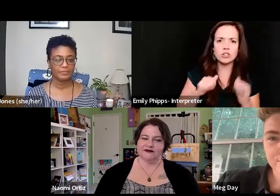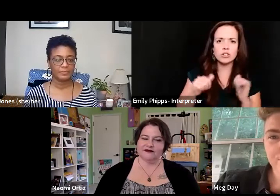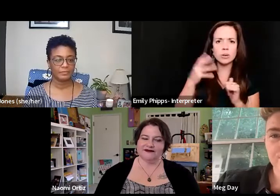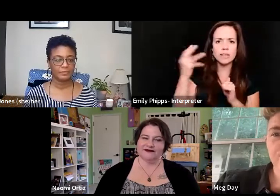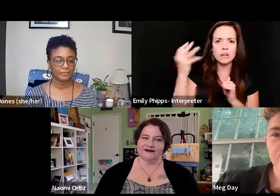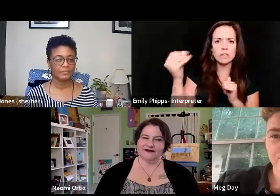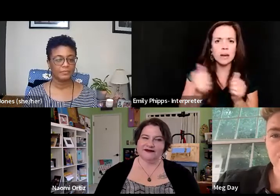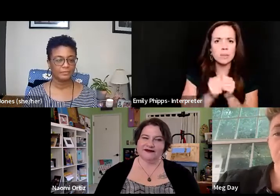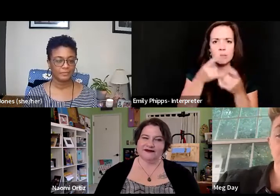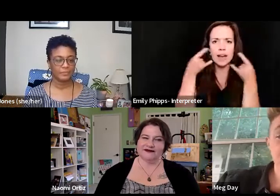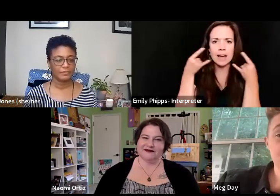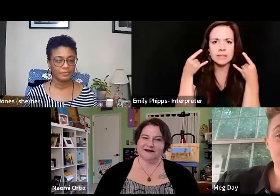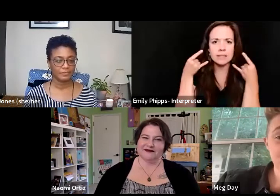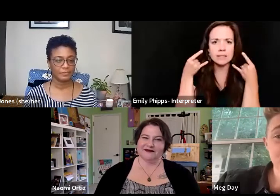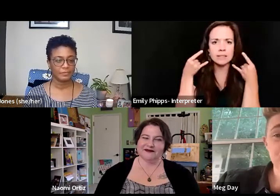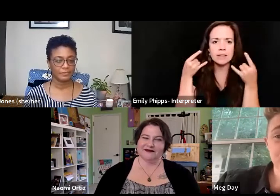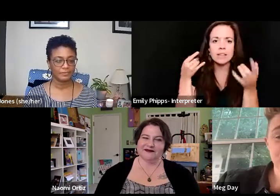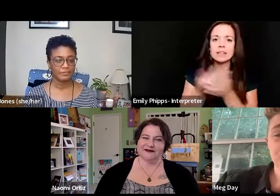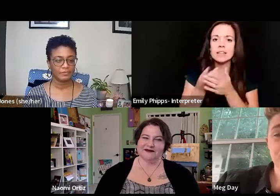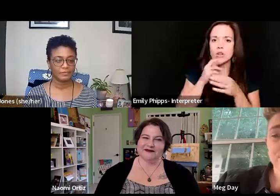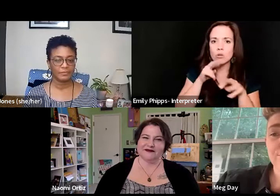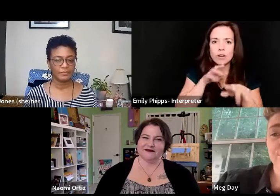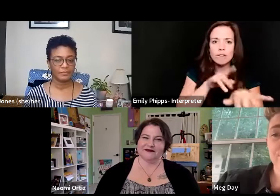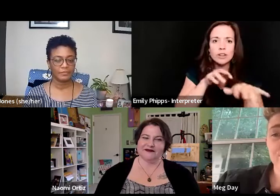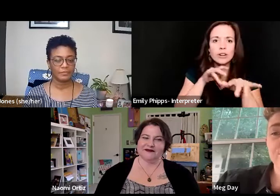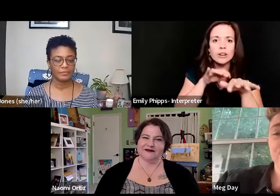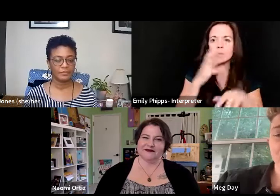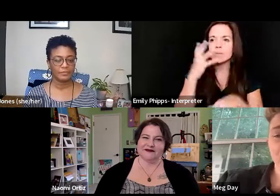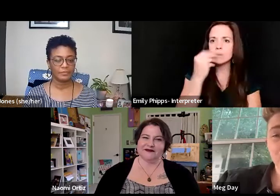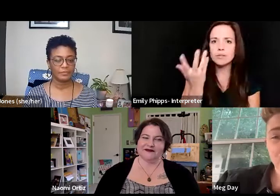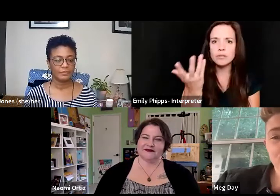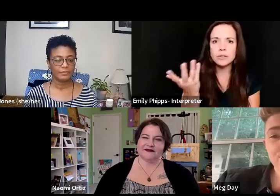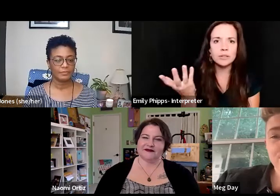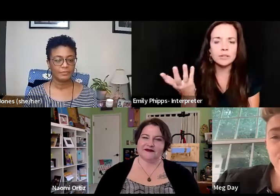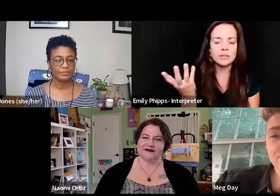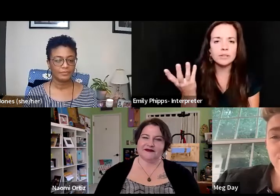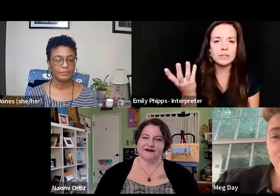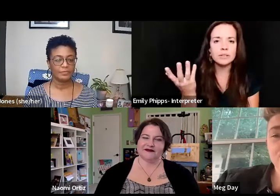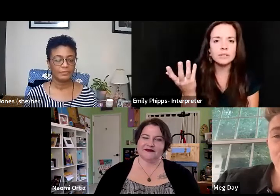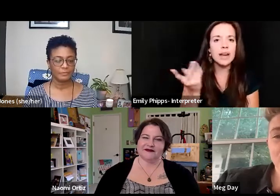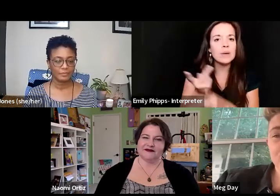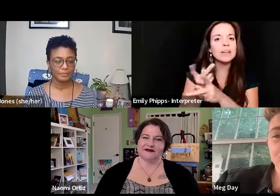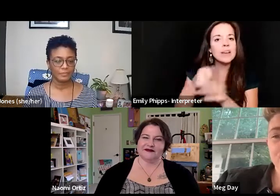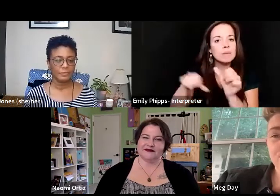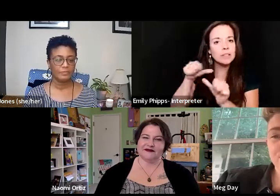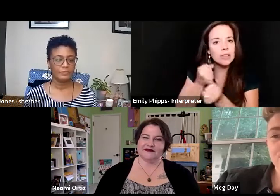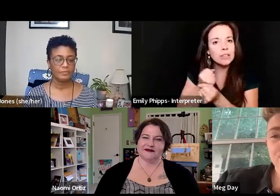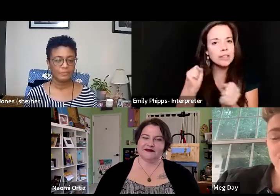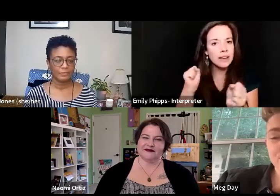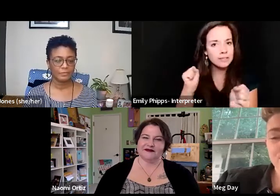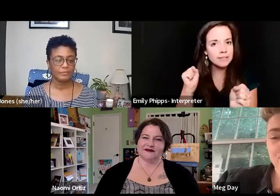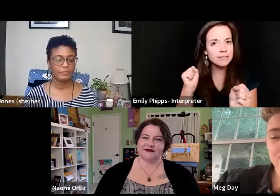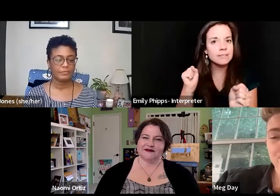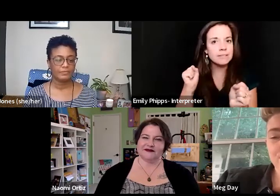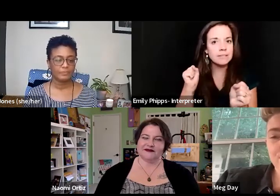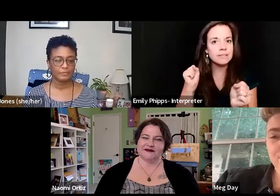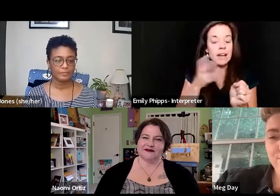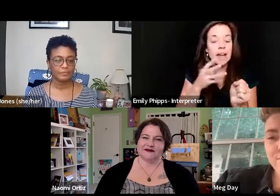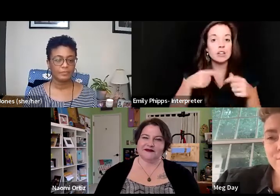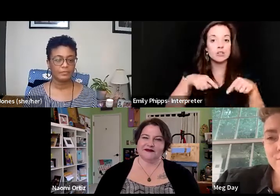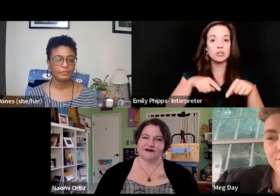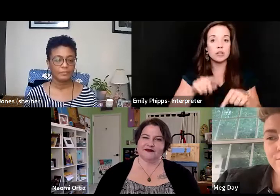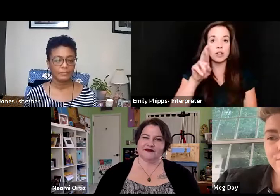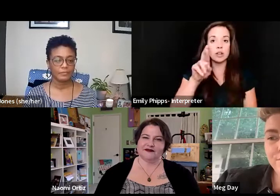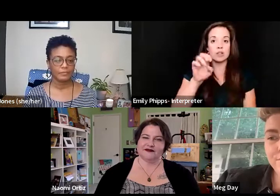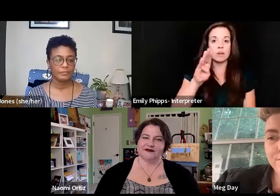on, you know, by the river. And it was beautiful. And we kept each other safe. Or the ways that during the rebellions in